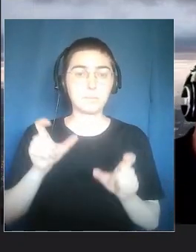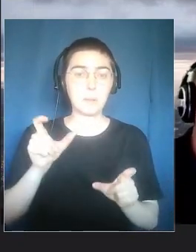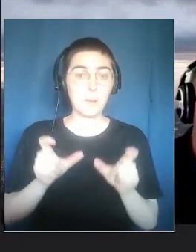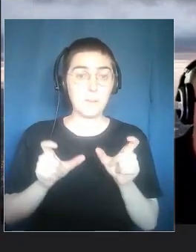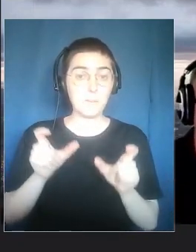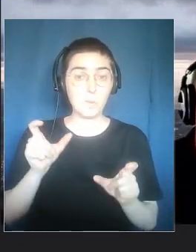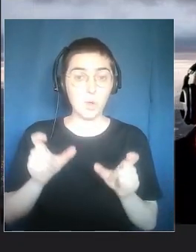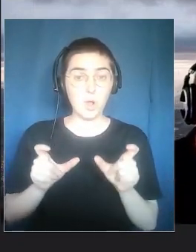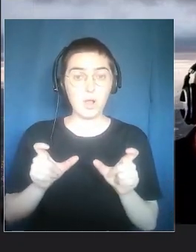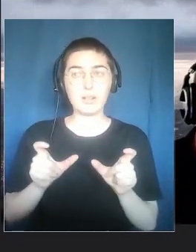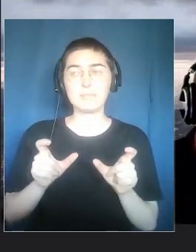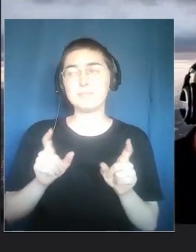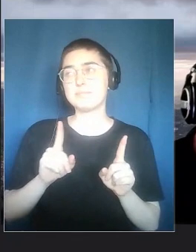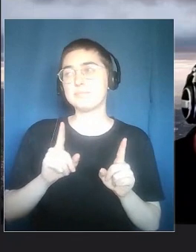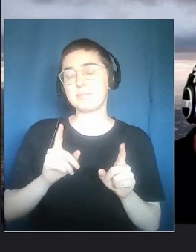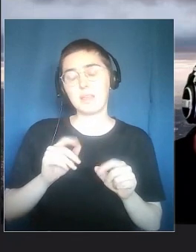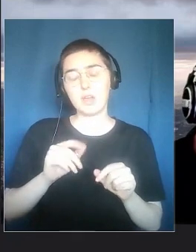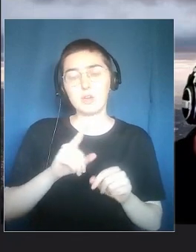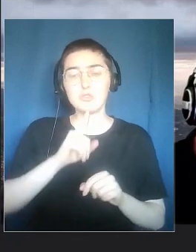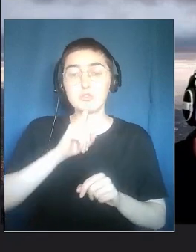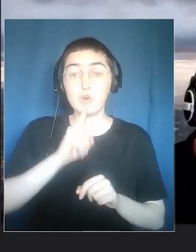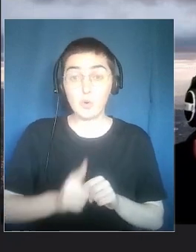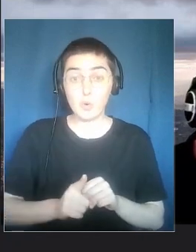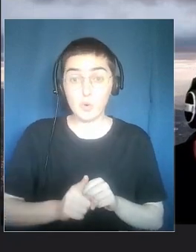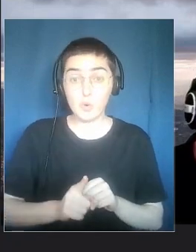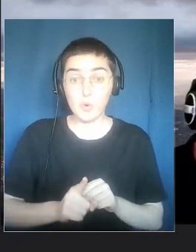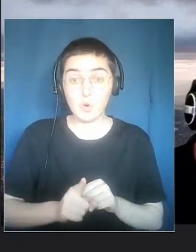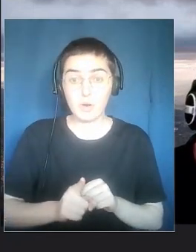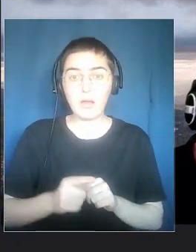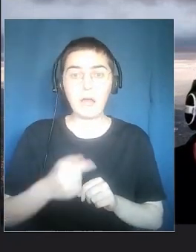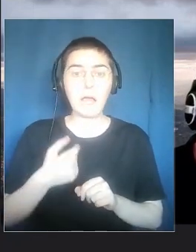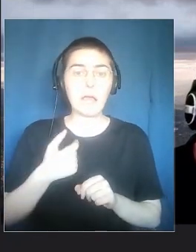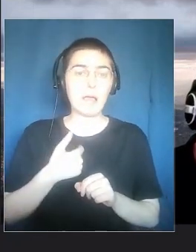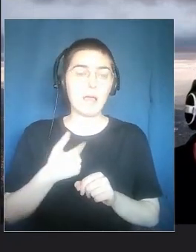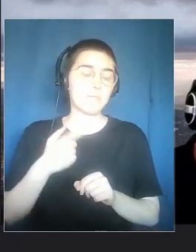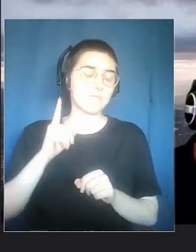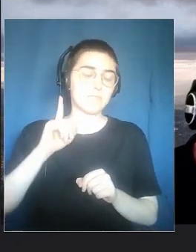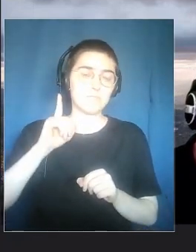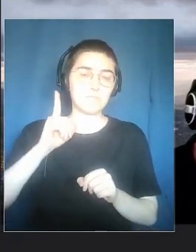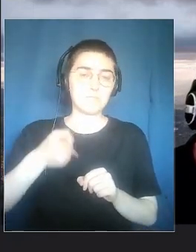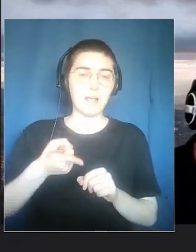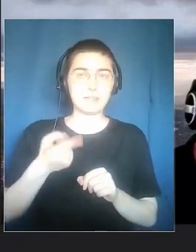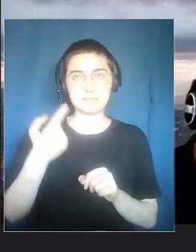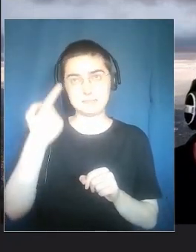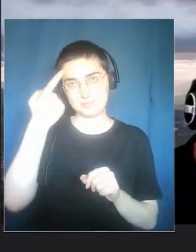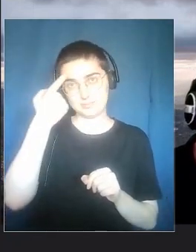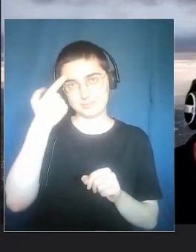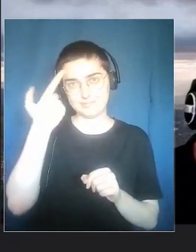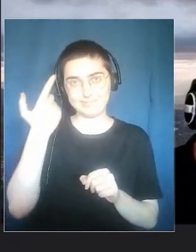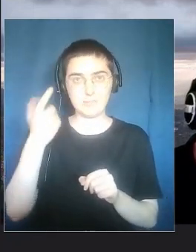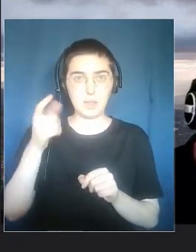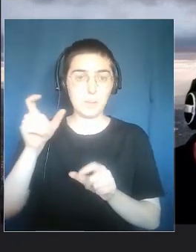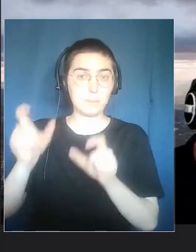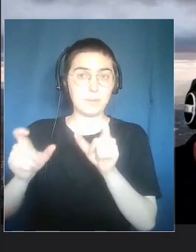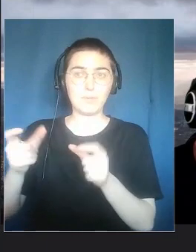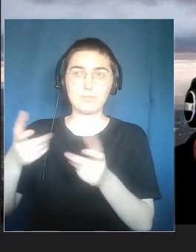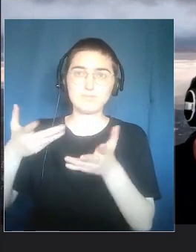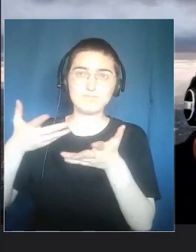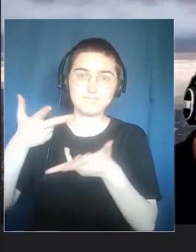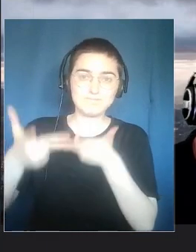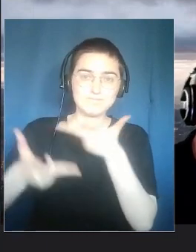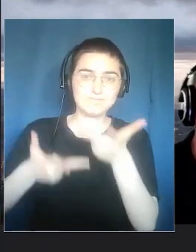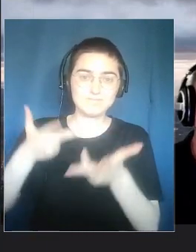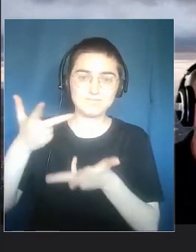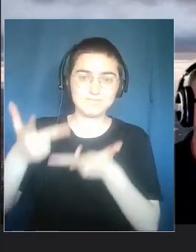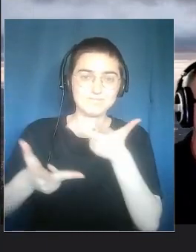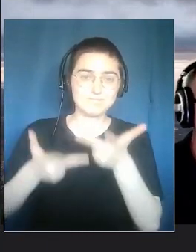if you want to talk about a biography, you need to have concrete information on that.